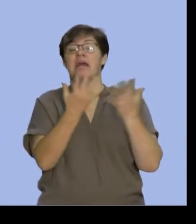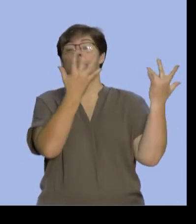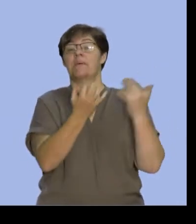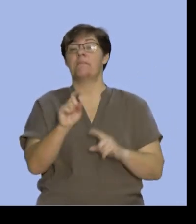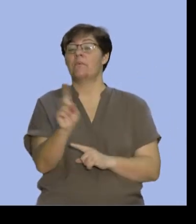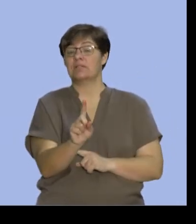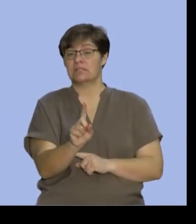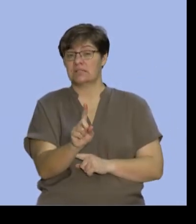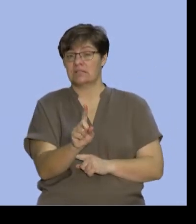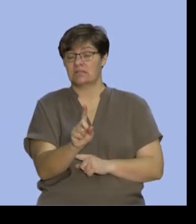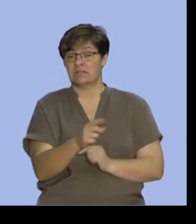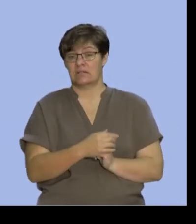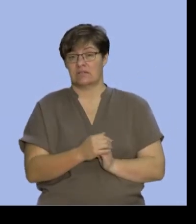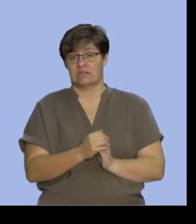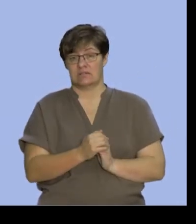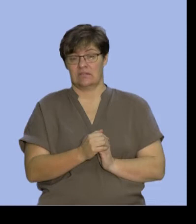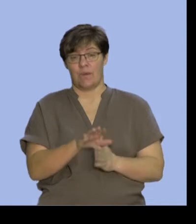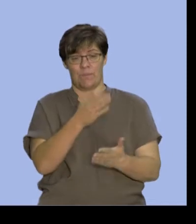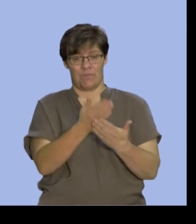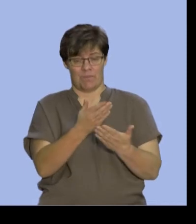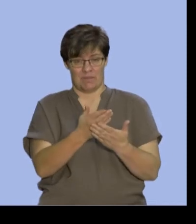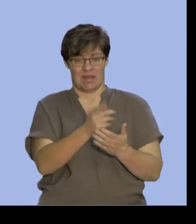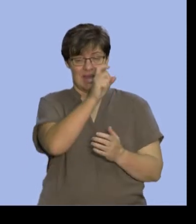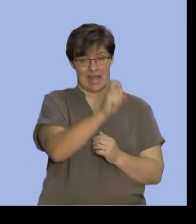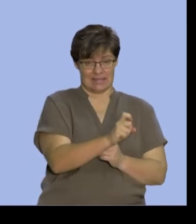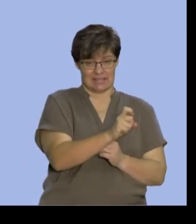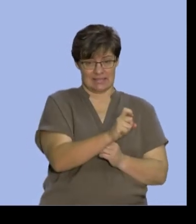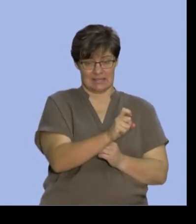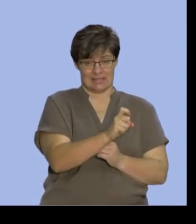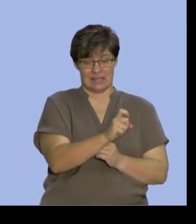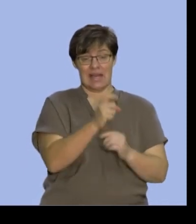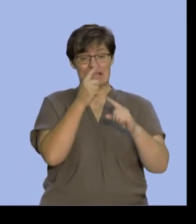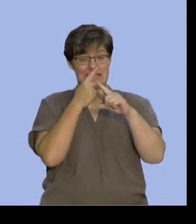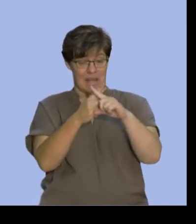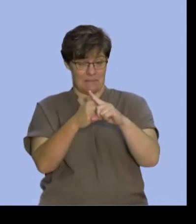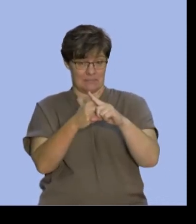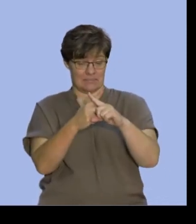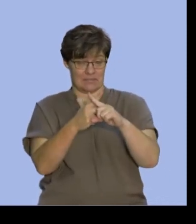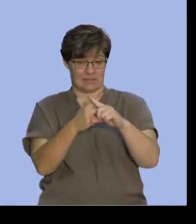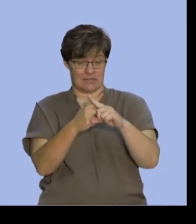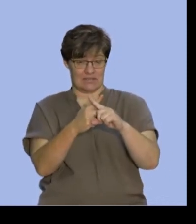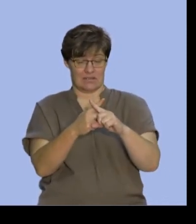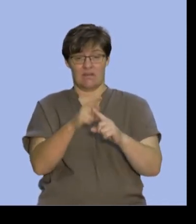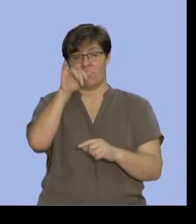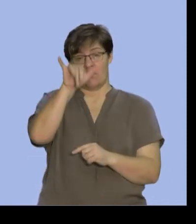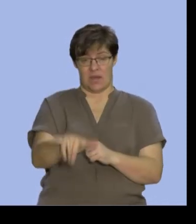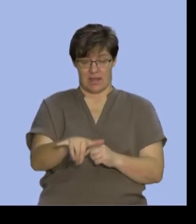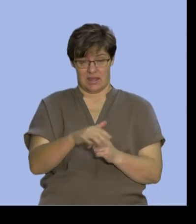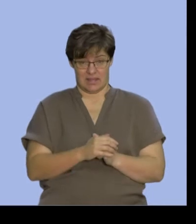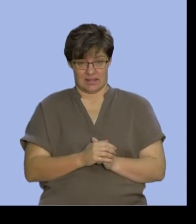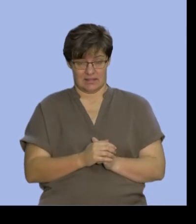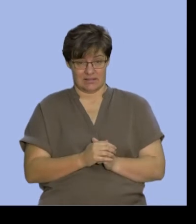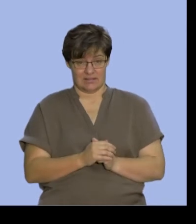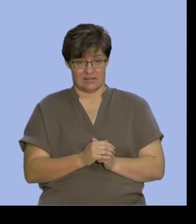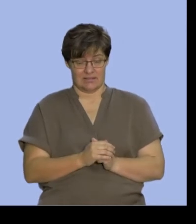intersection as being the probability of X multiplied by the probability of Y. Now,